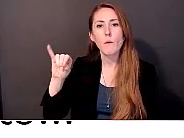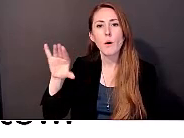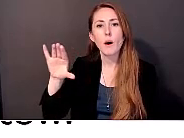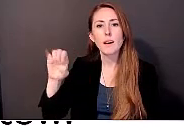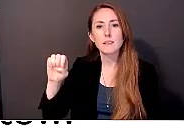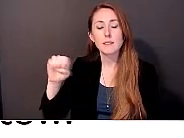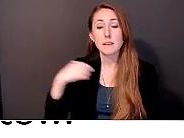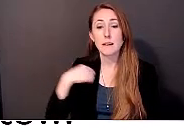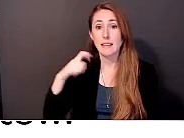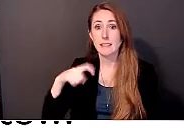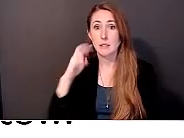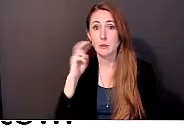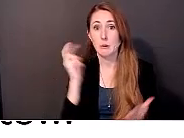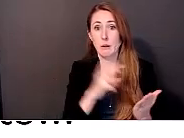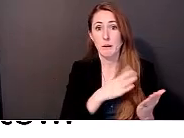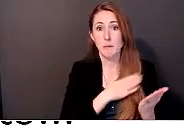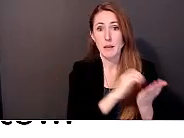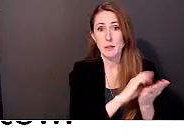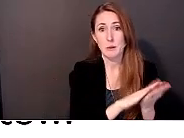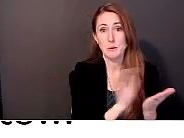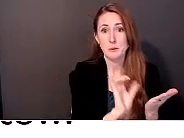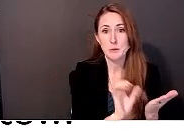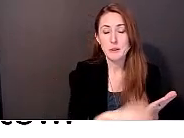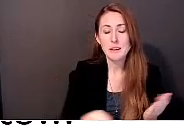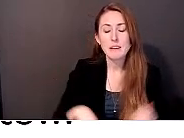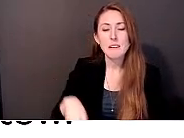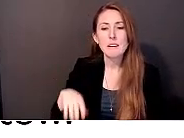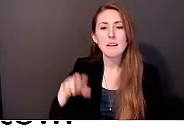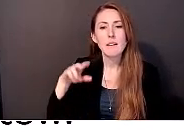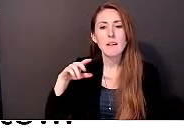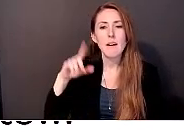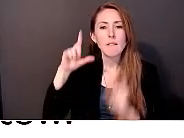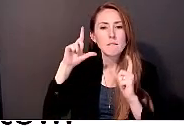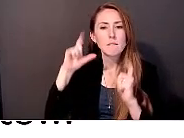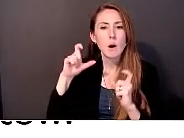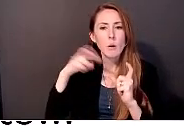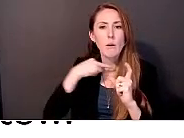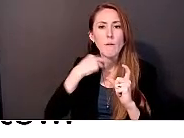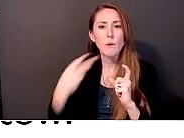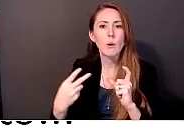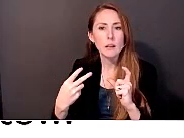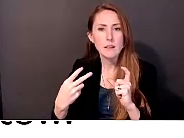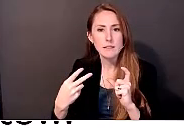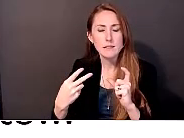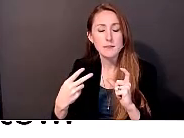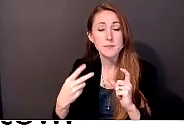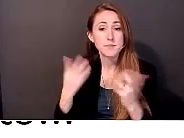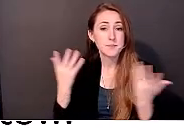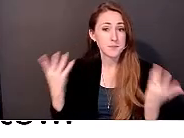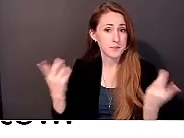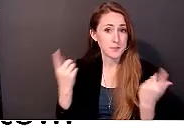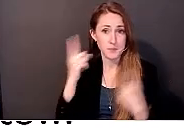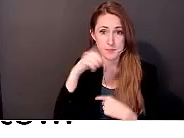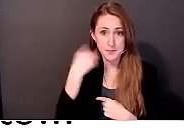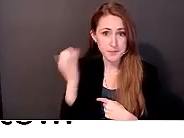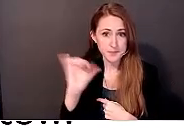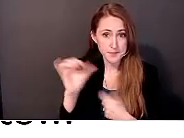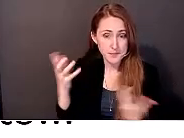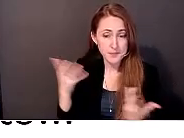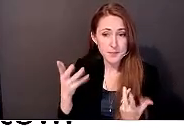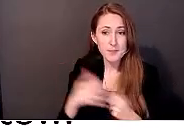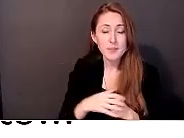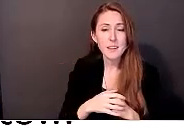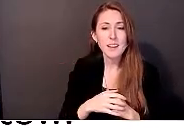um, and PhotoVoice is a process where you ask participants, and in this case it was kind of our, our original,